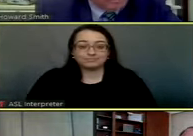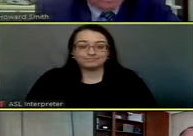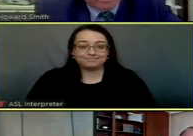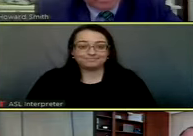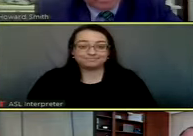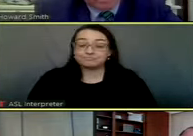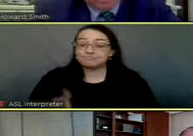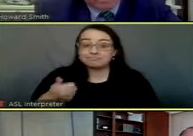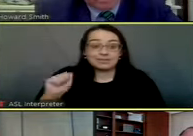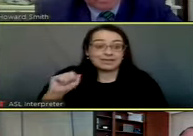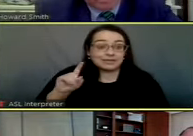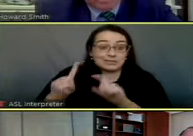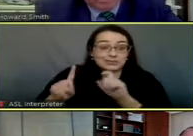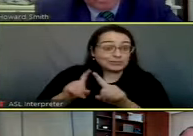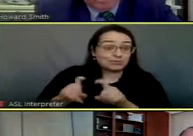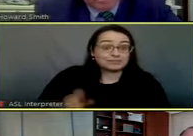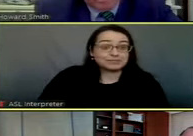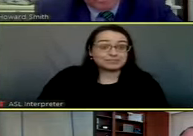Any questions?